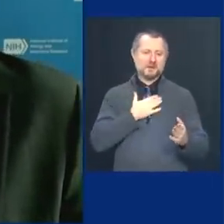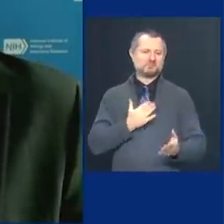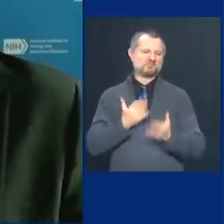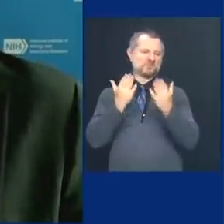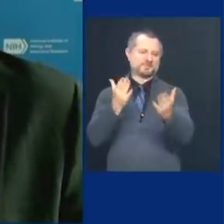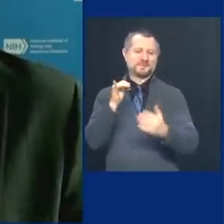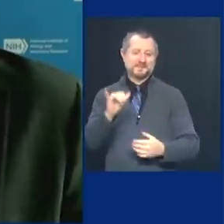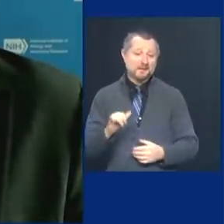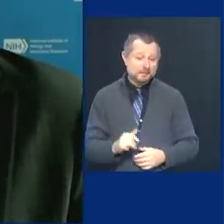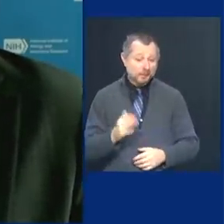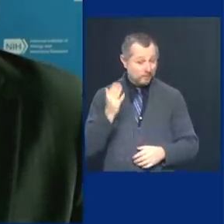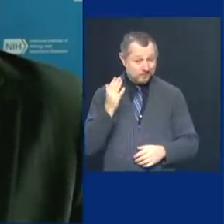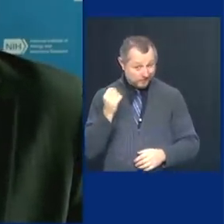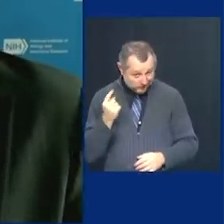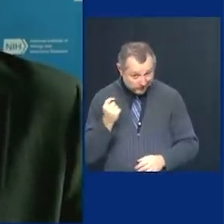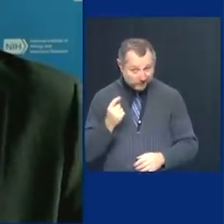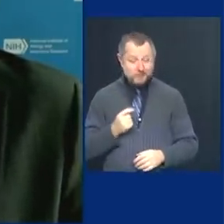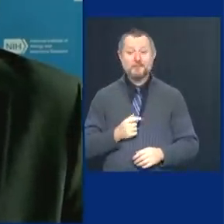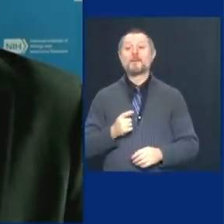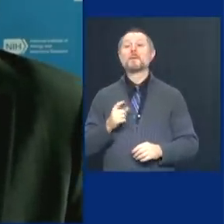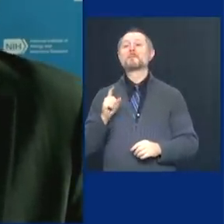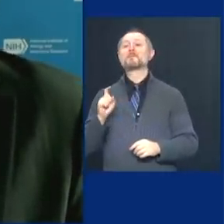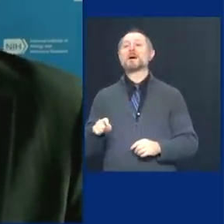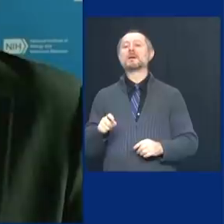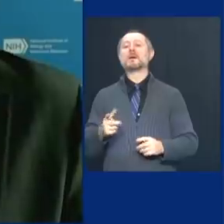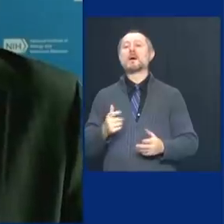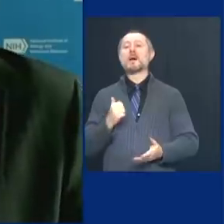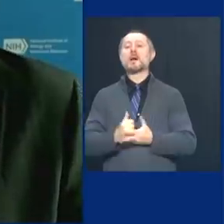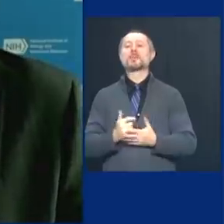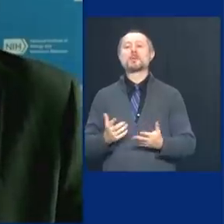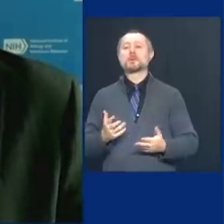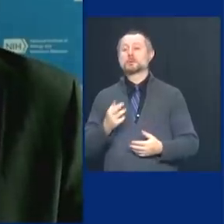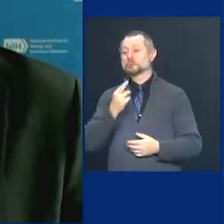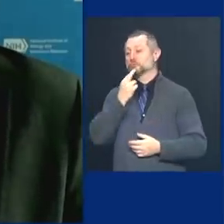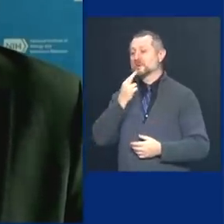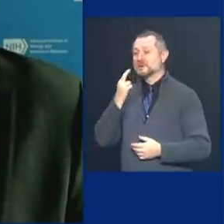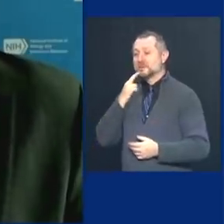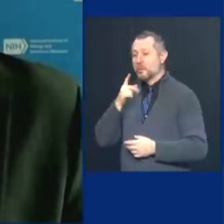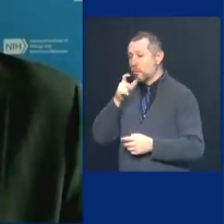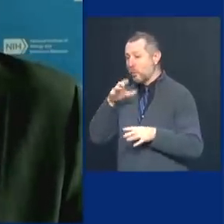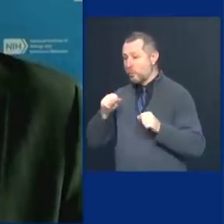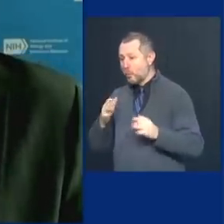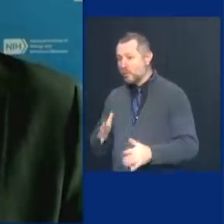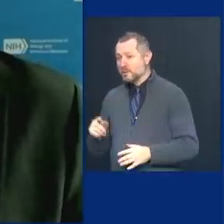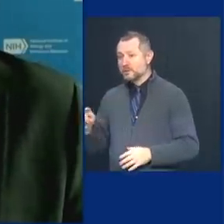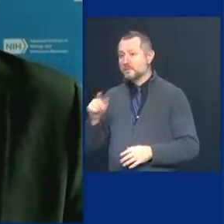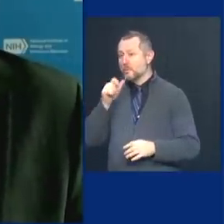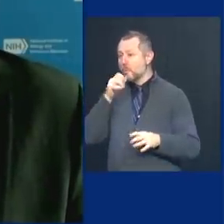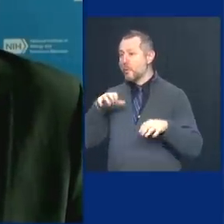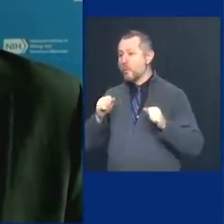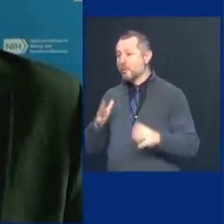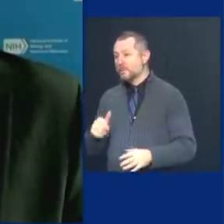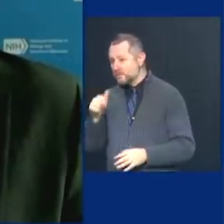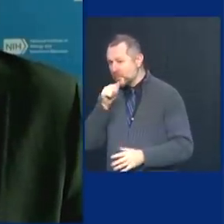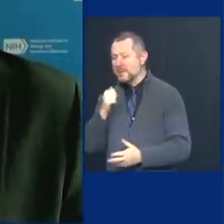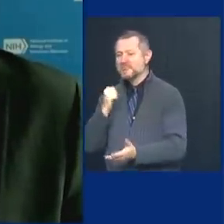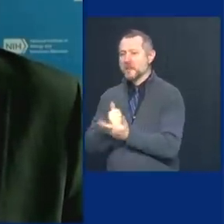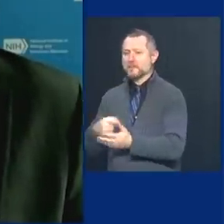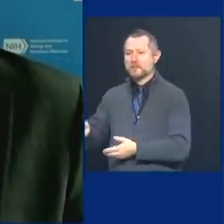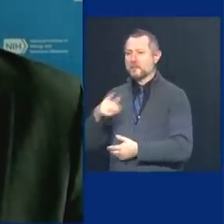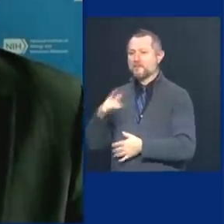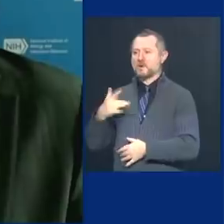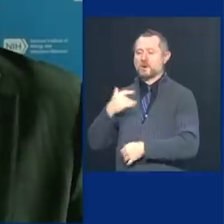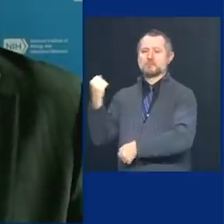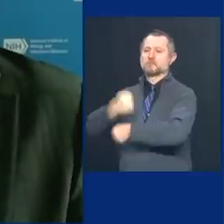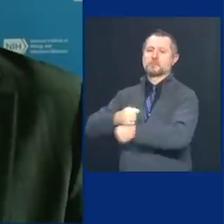as you subsidize and help the restauranteurs and the bar owners so that they don't go down and